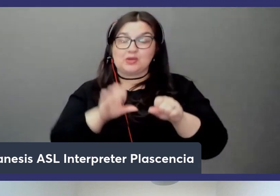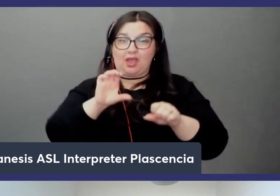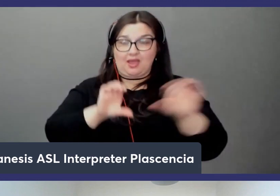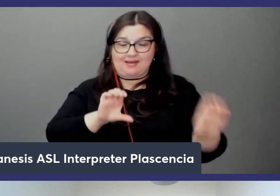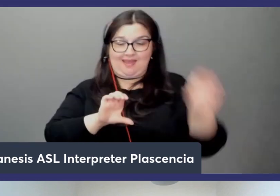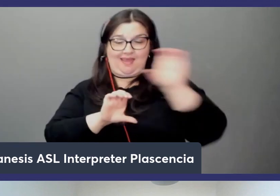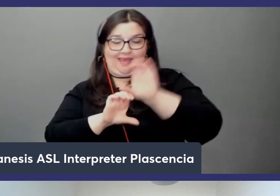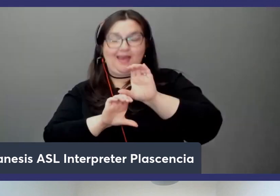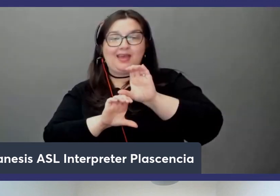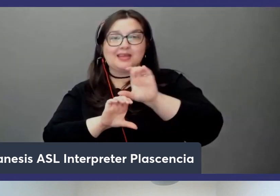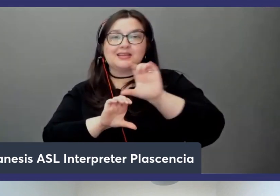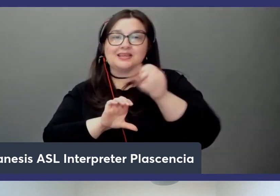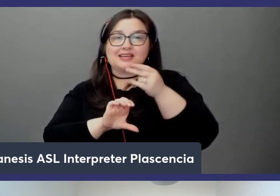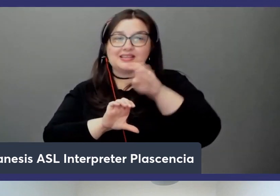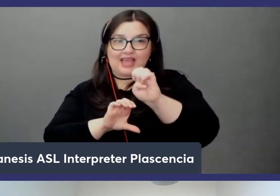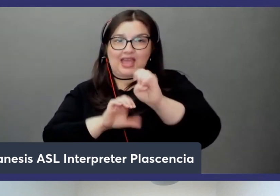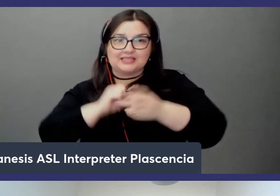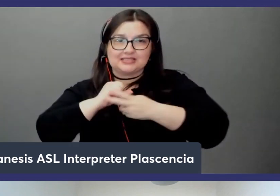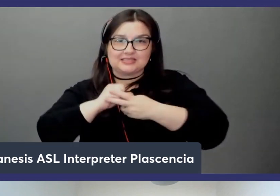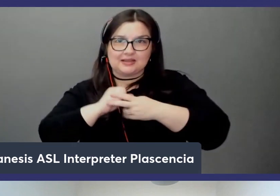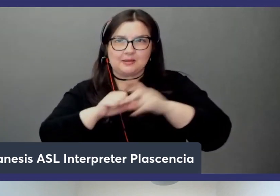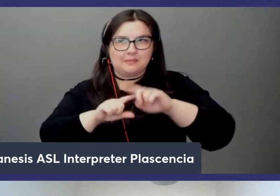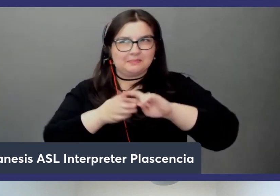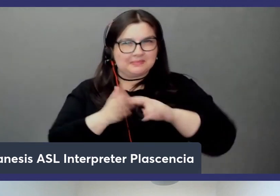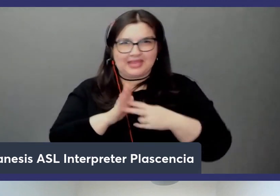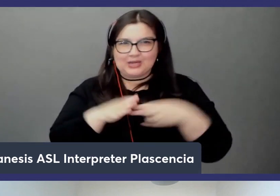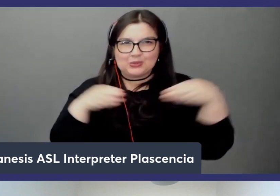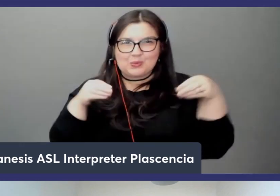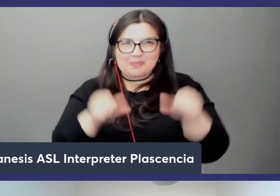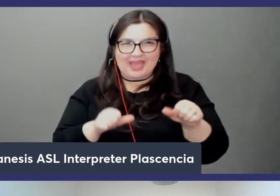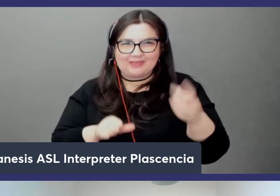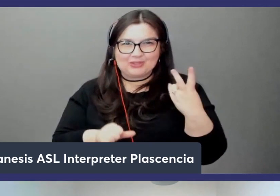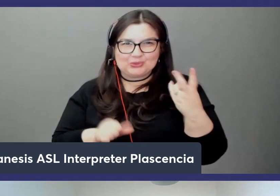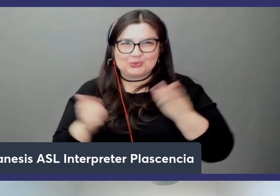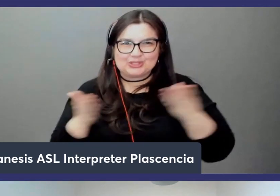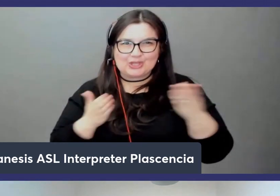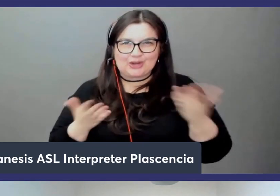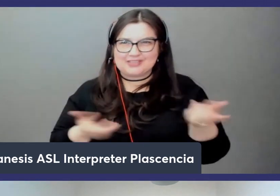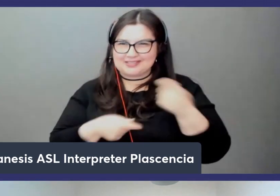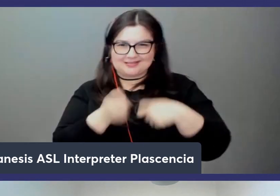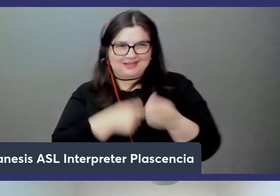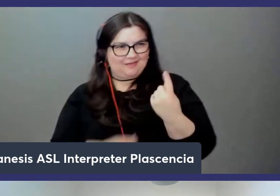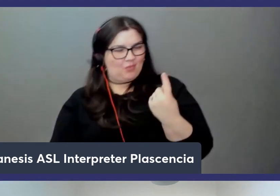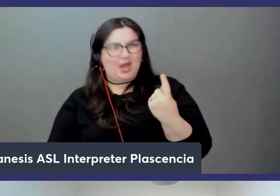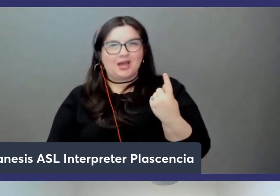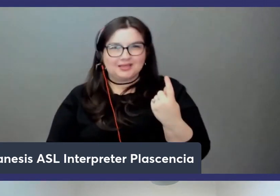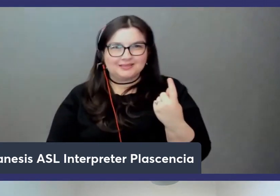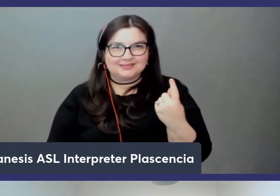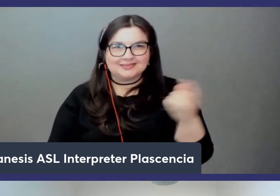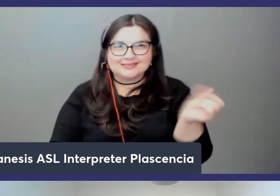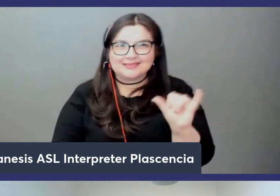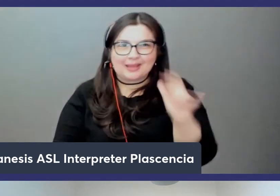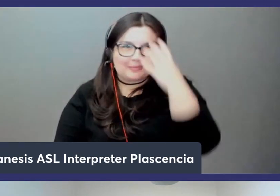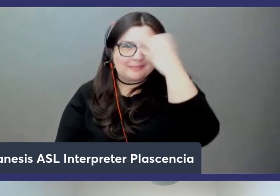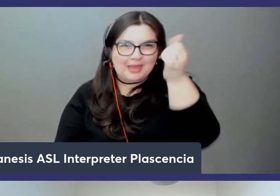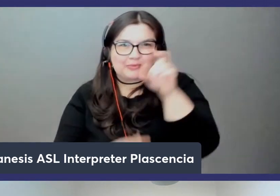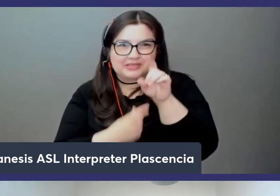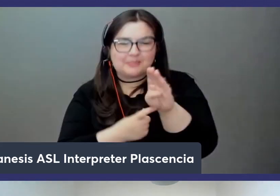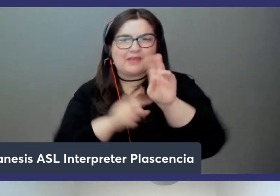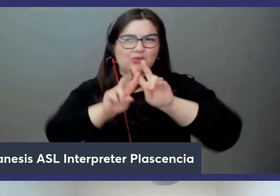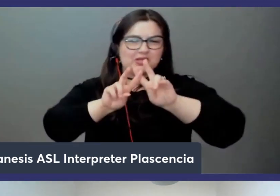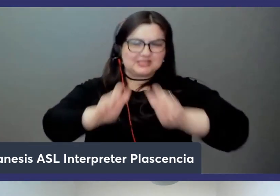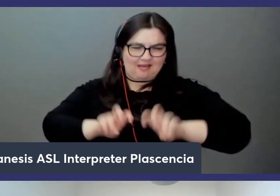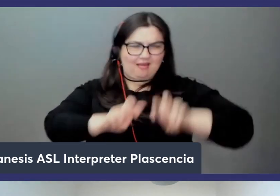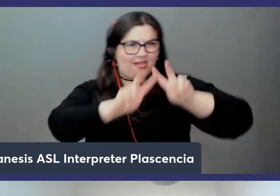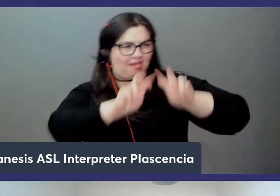a database but then you would be paying for two services uh yeah versus one like memory db and we've done some analysis and many of our